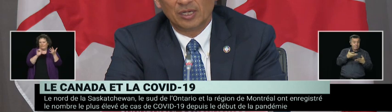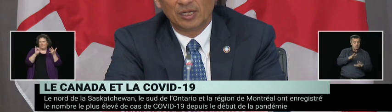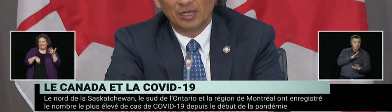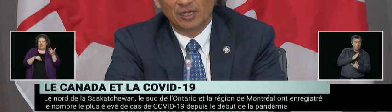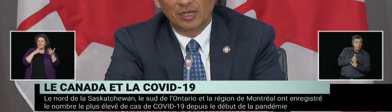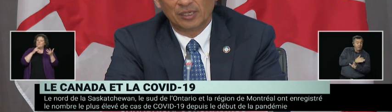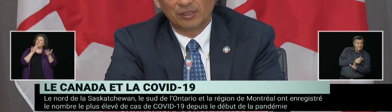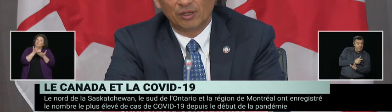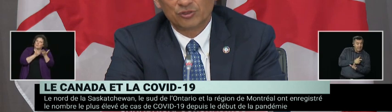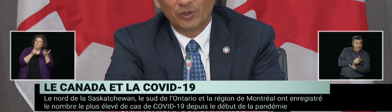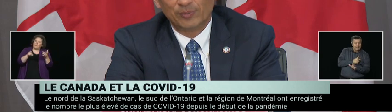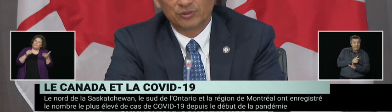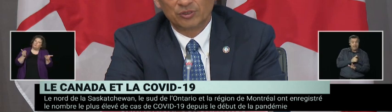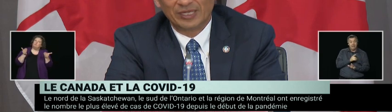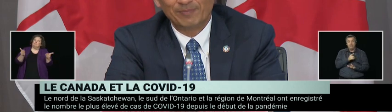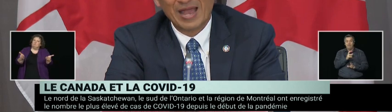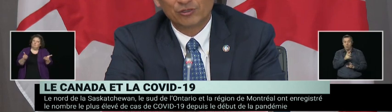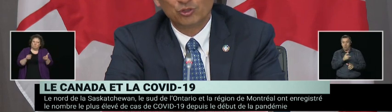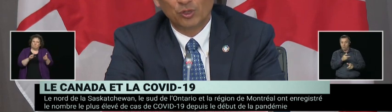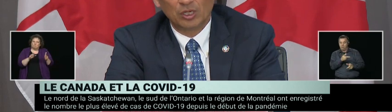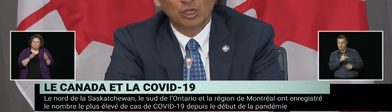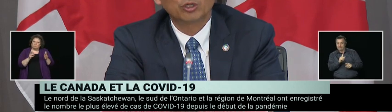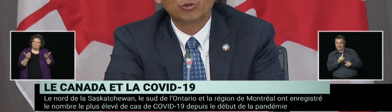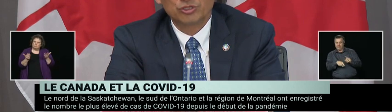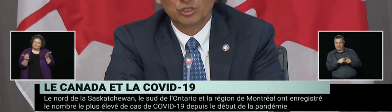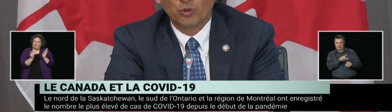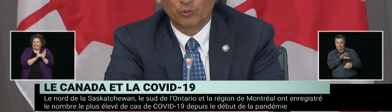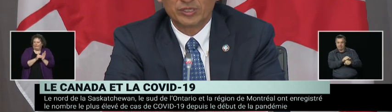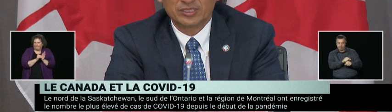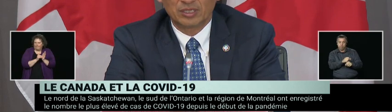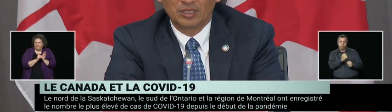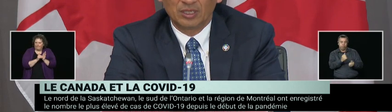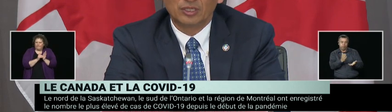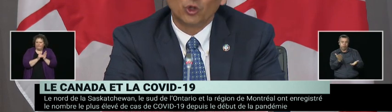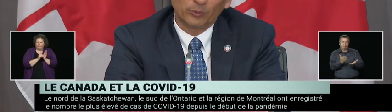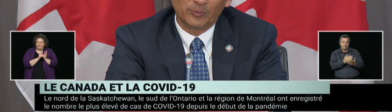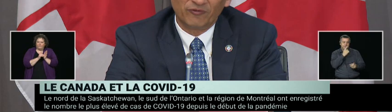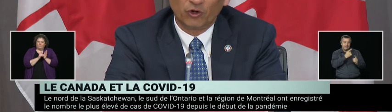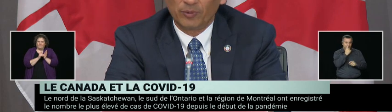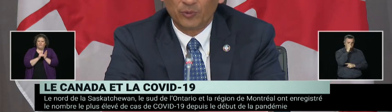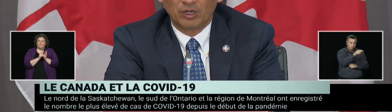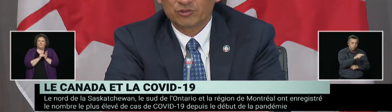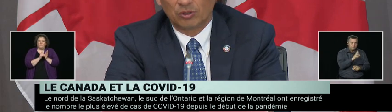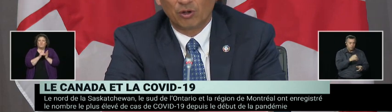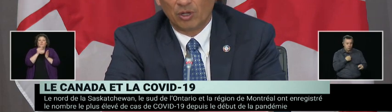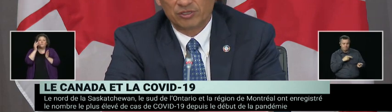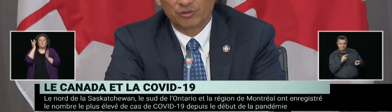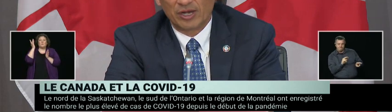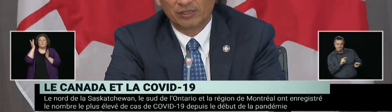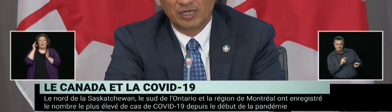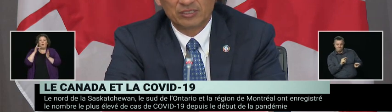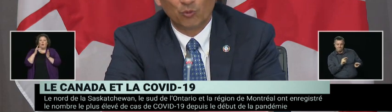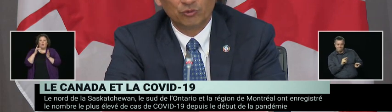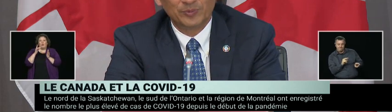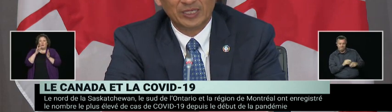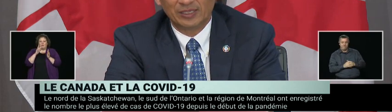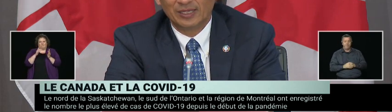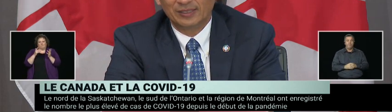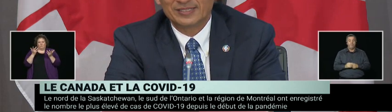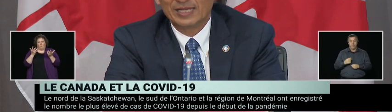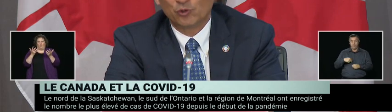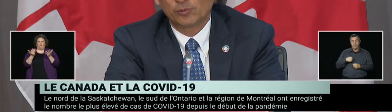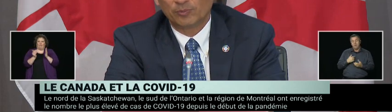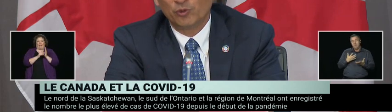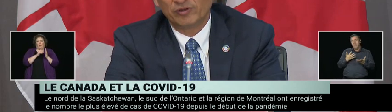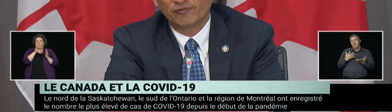are also able to get back to closer to what was the normal before, but we also recognize it won't be